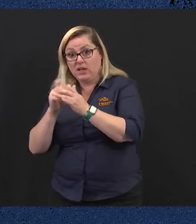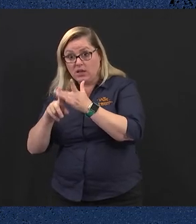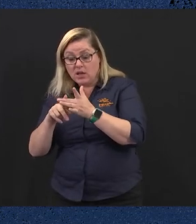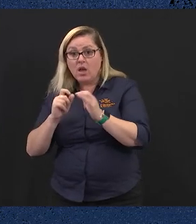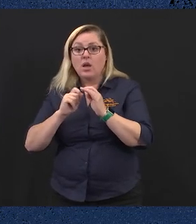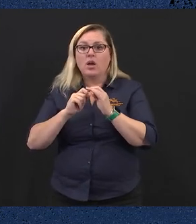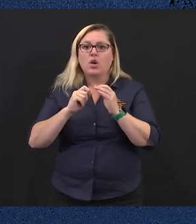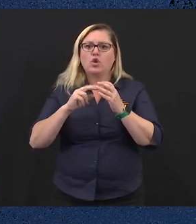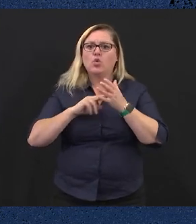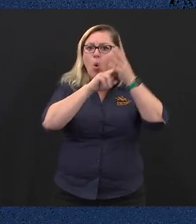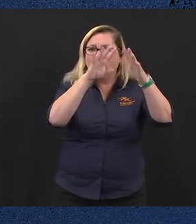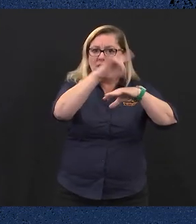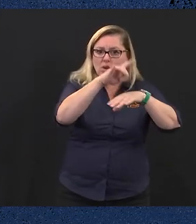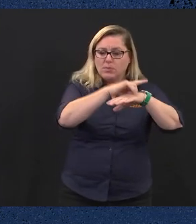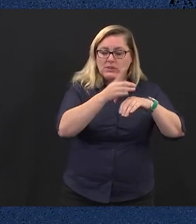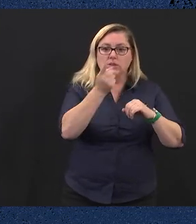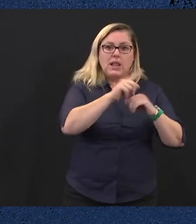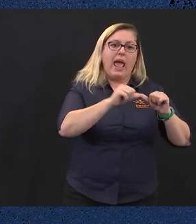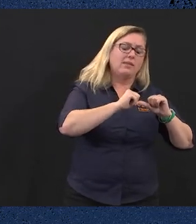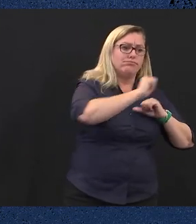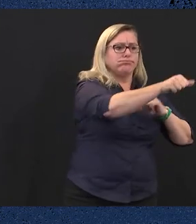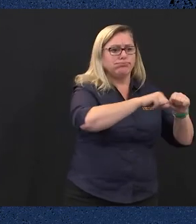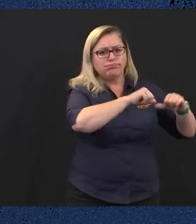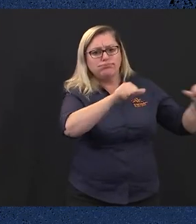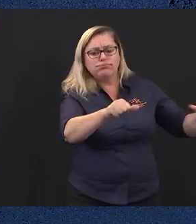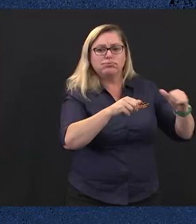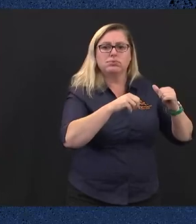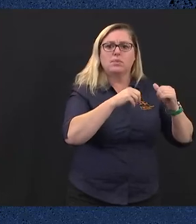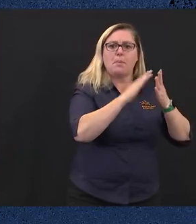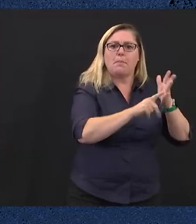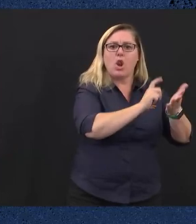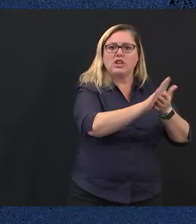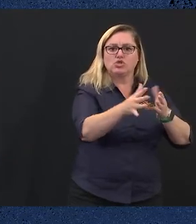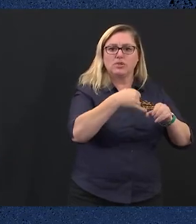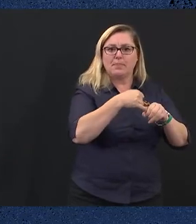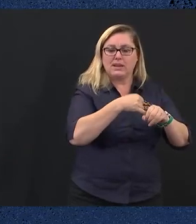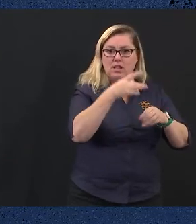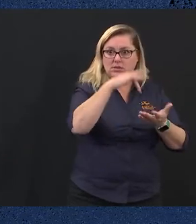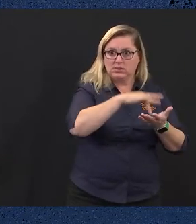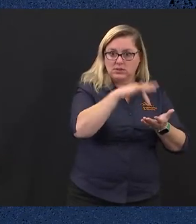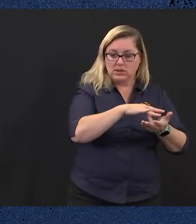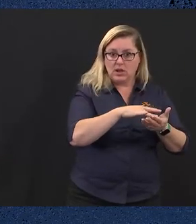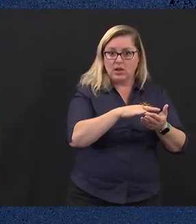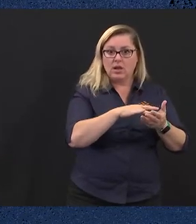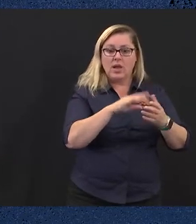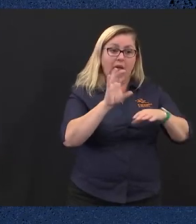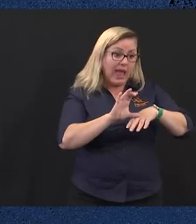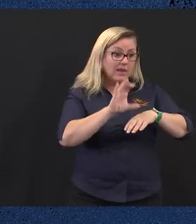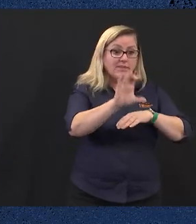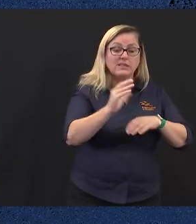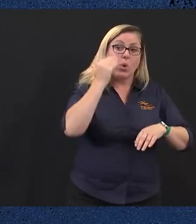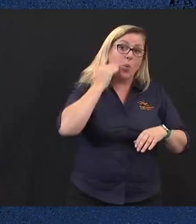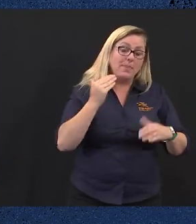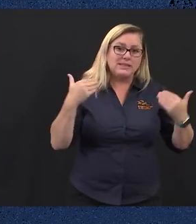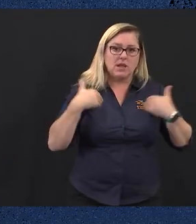and a bigger and better Monash Medical Centre. Investing in women's health. The government will continue its